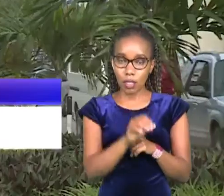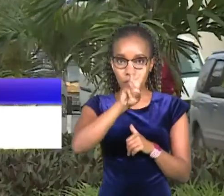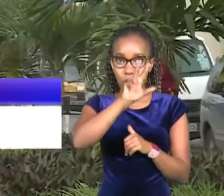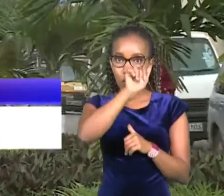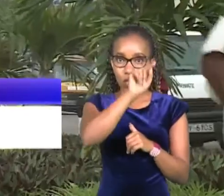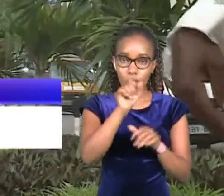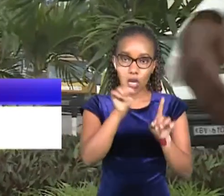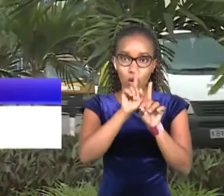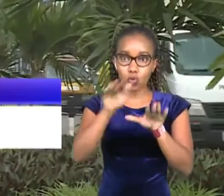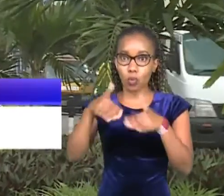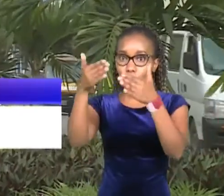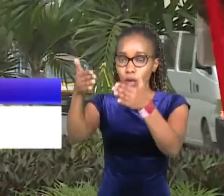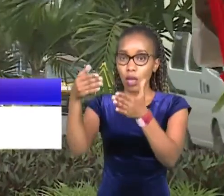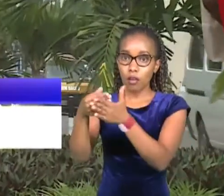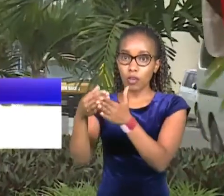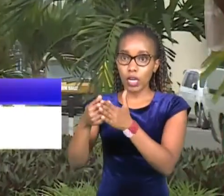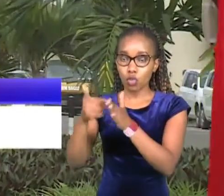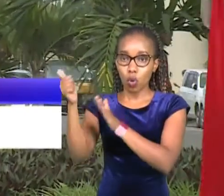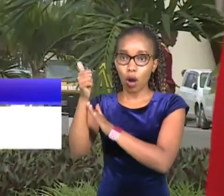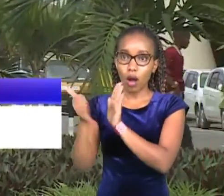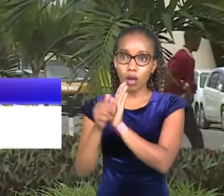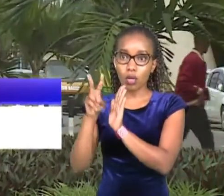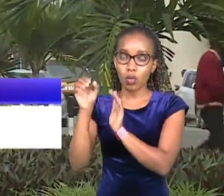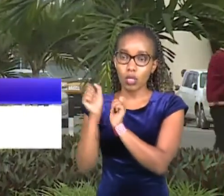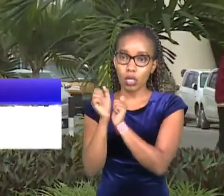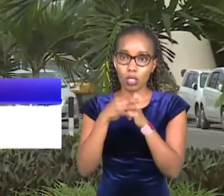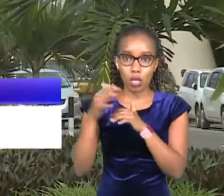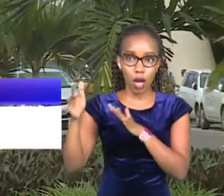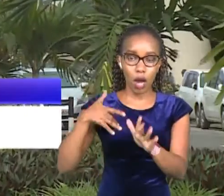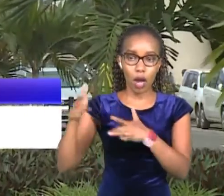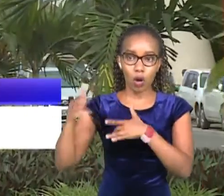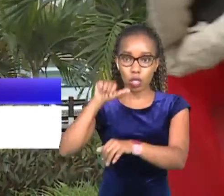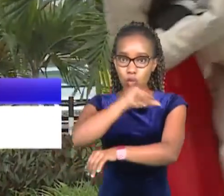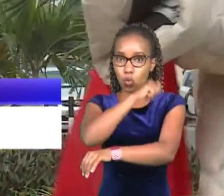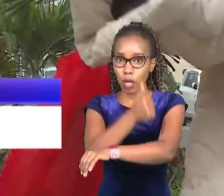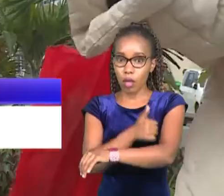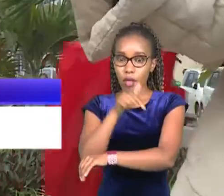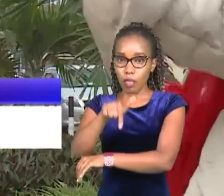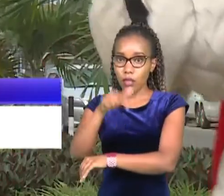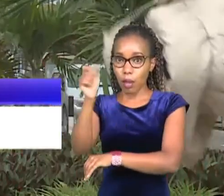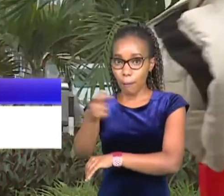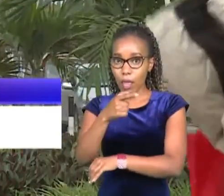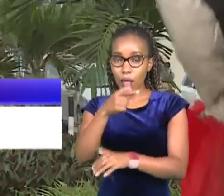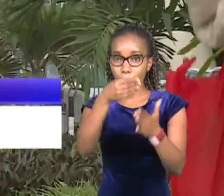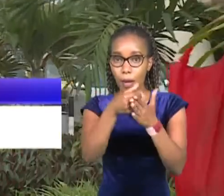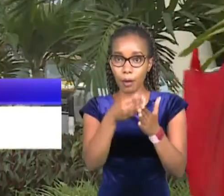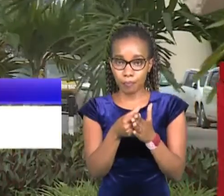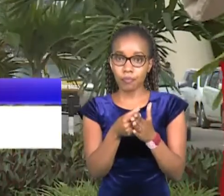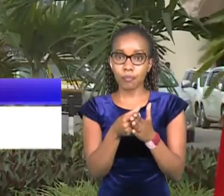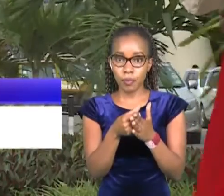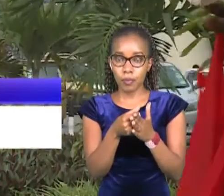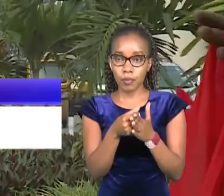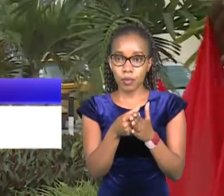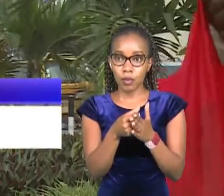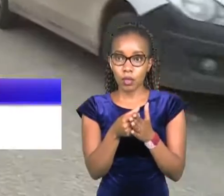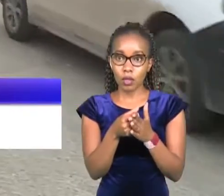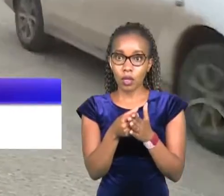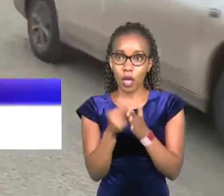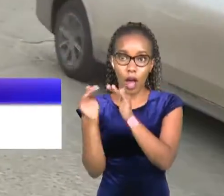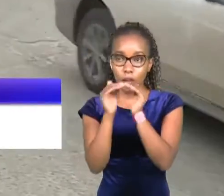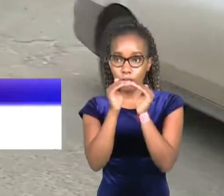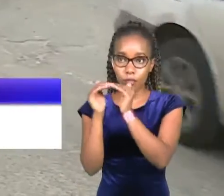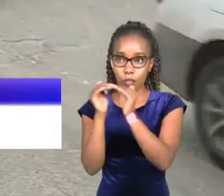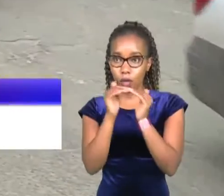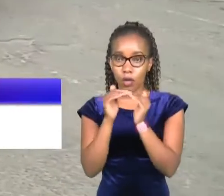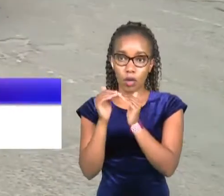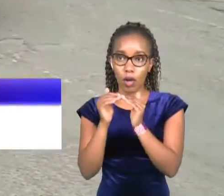the provisions of the Financial Act 2018. According to the authority, these month's prices are a consequence of the average landed